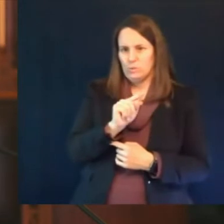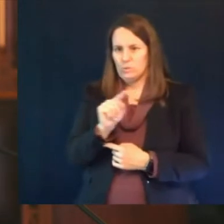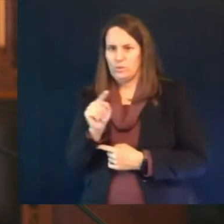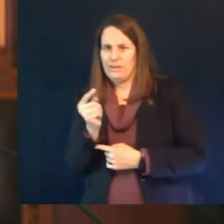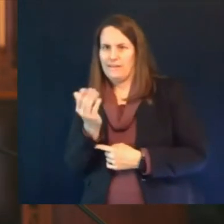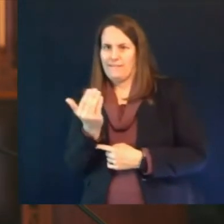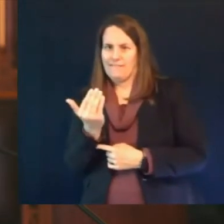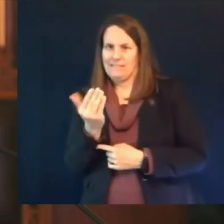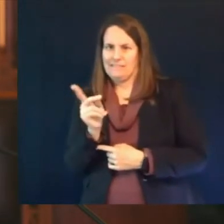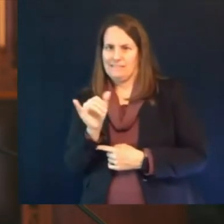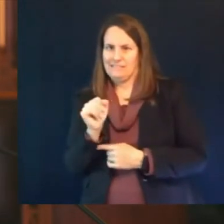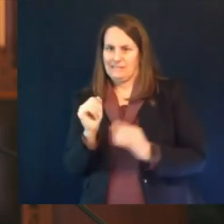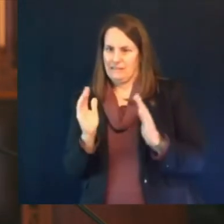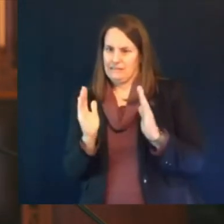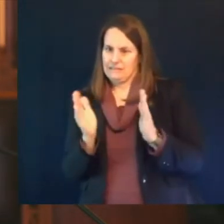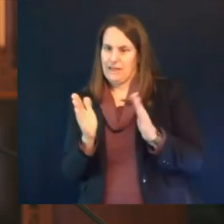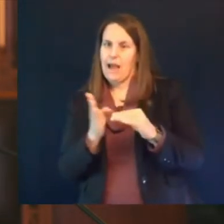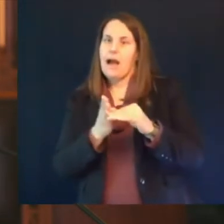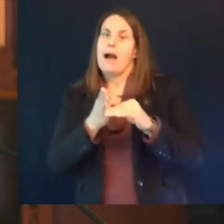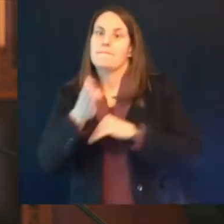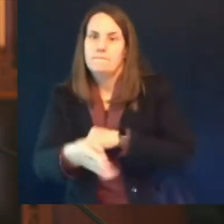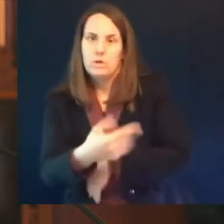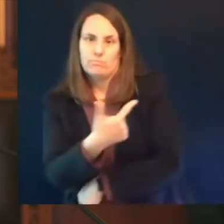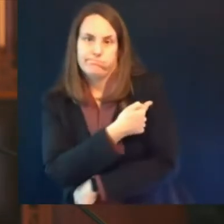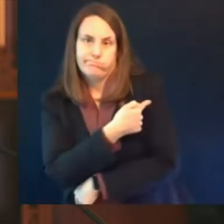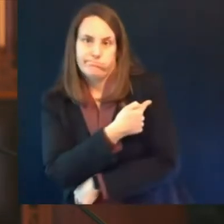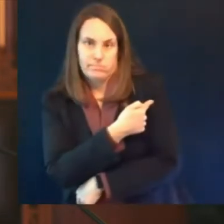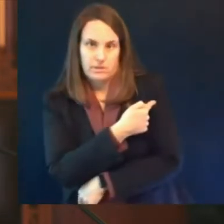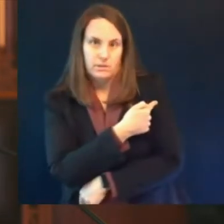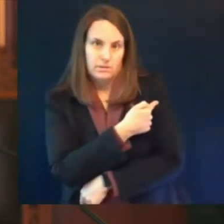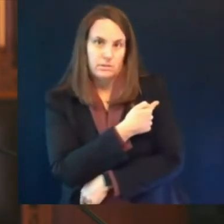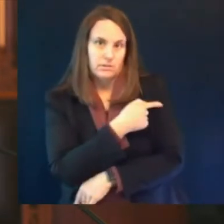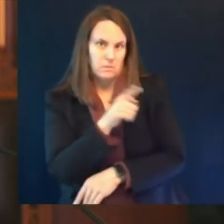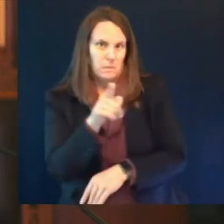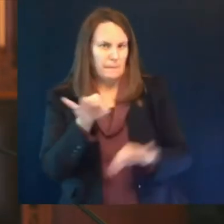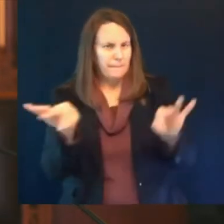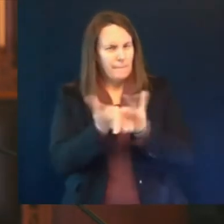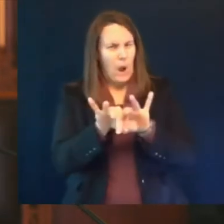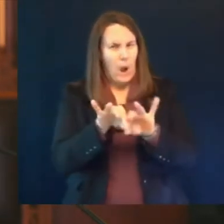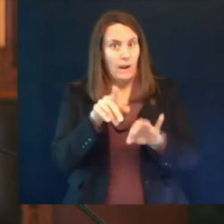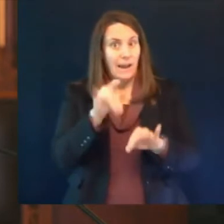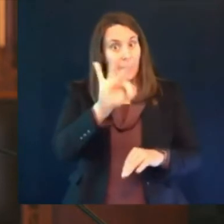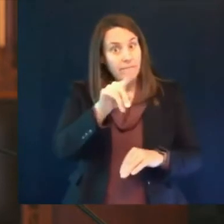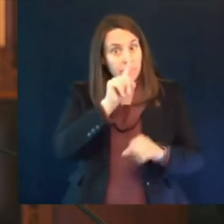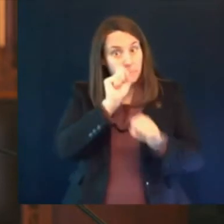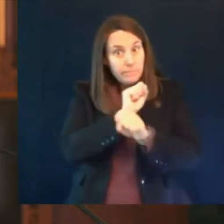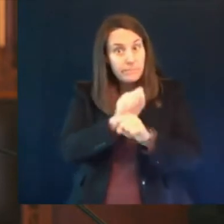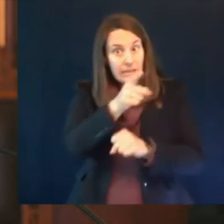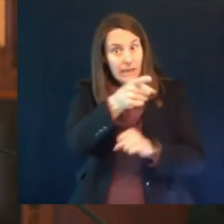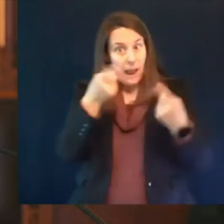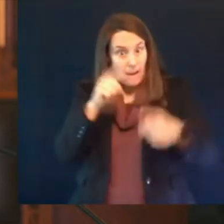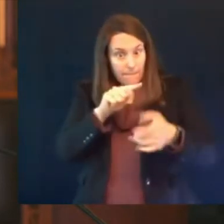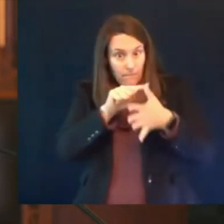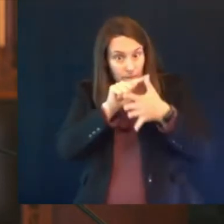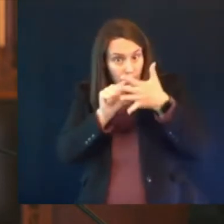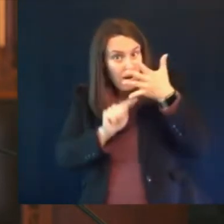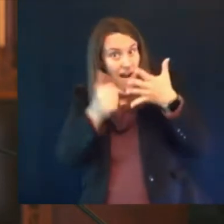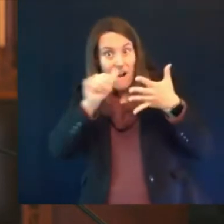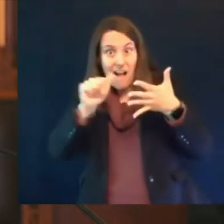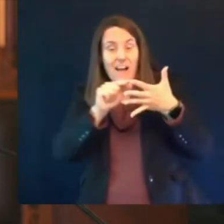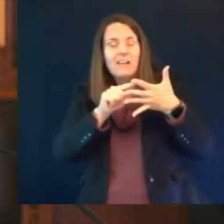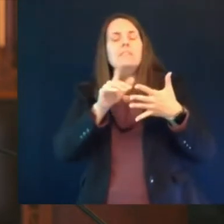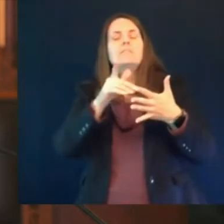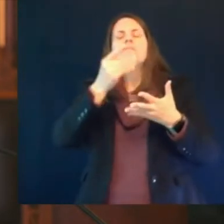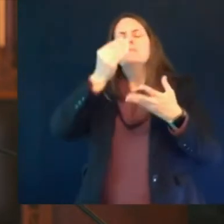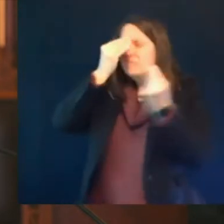those things occur contact your health care provider be sure and let them know that you received a j and j vaccine